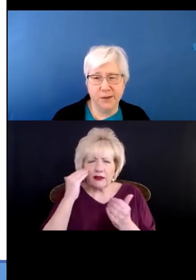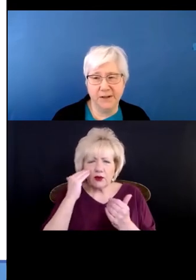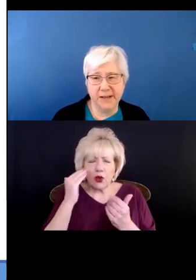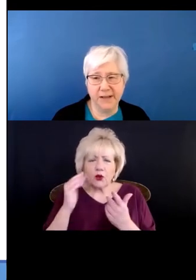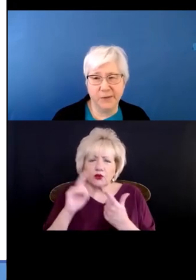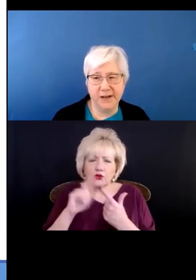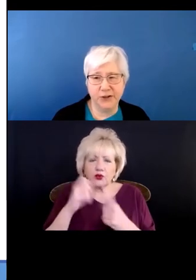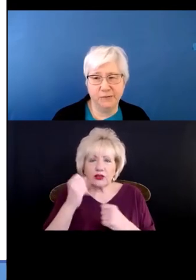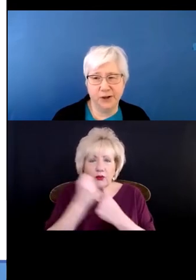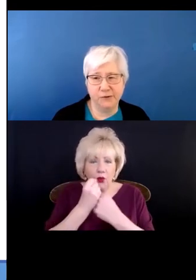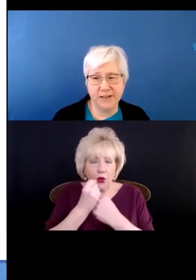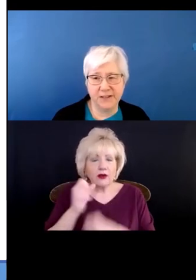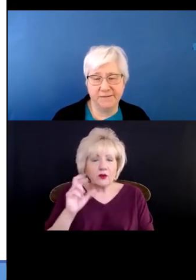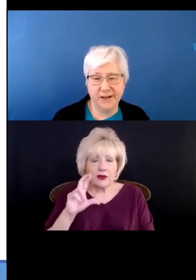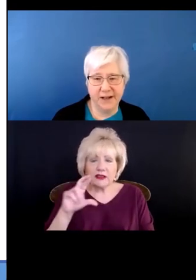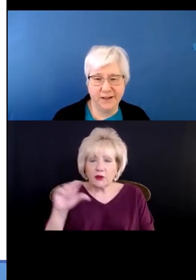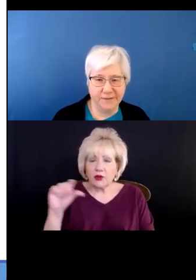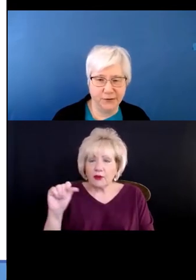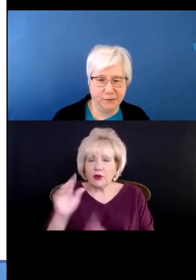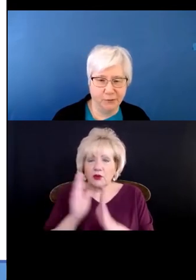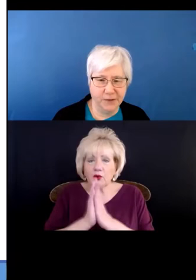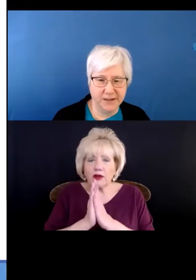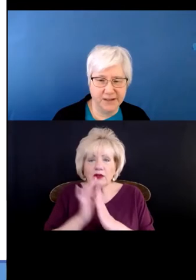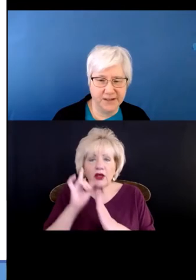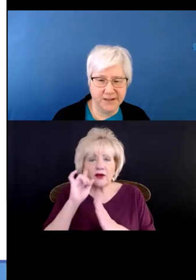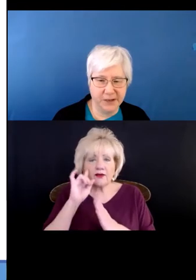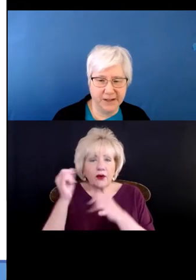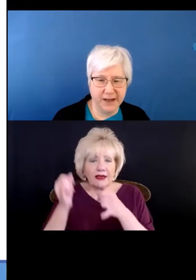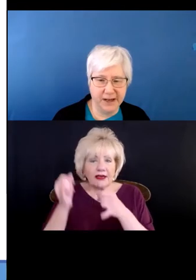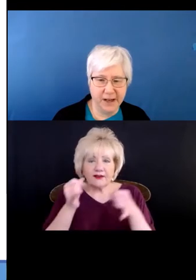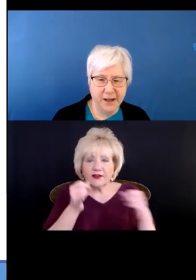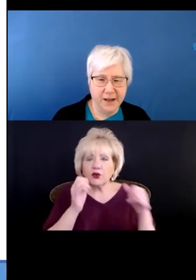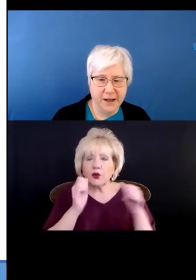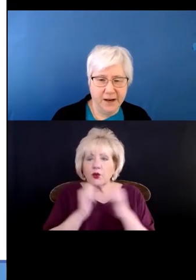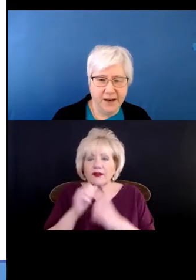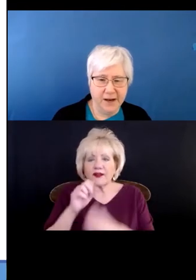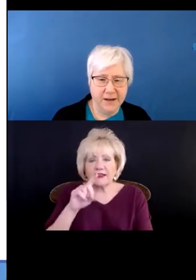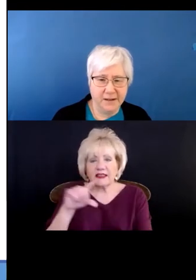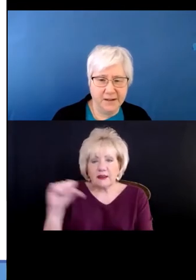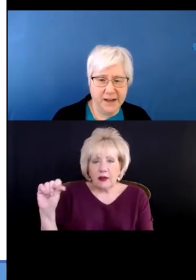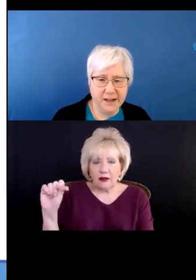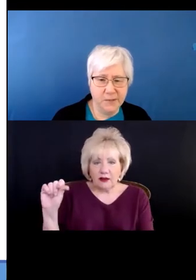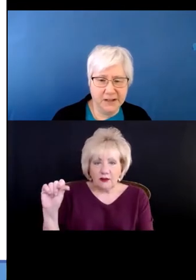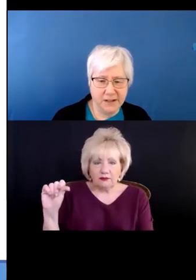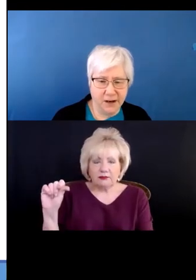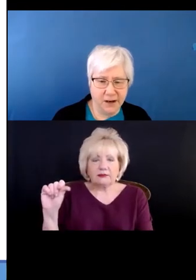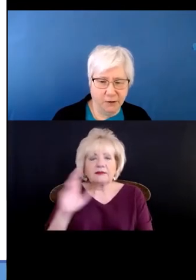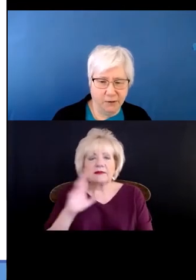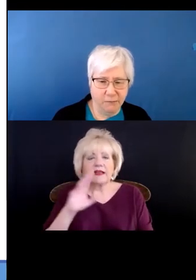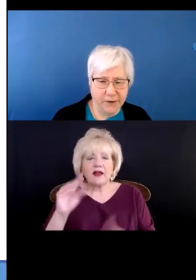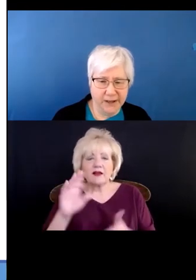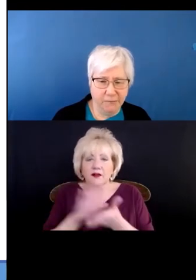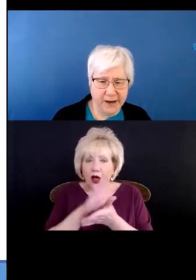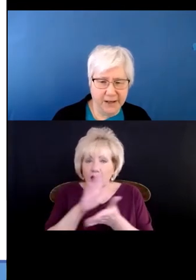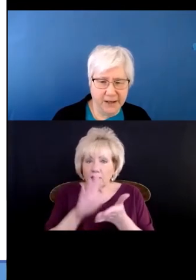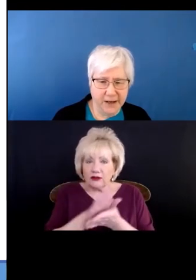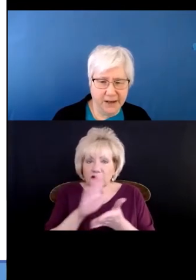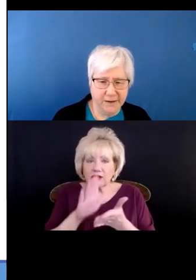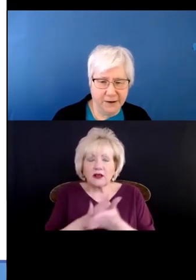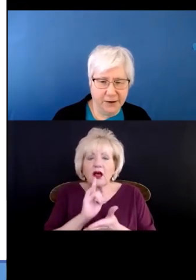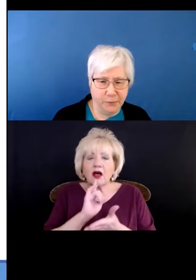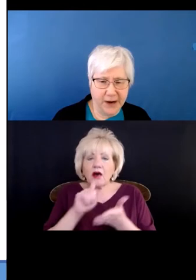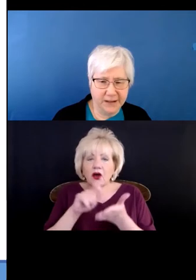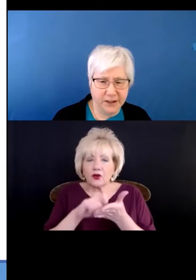reasonable accommodation request of an individual with a disability. And the documents are really written